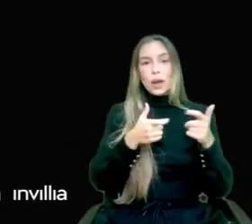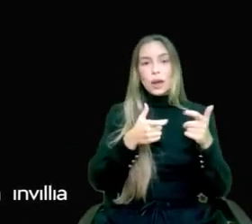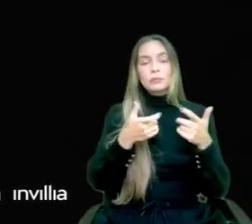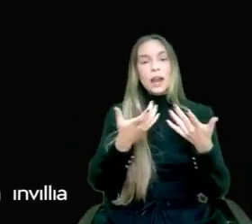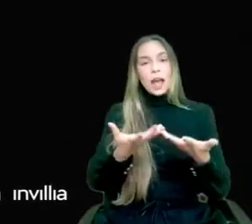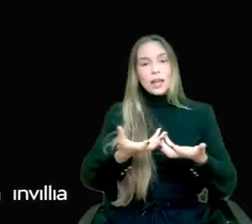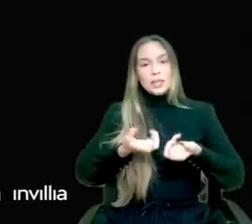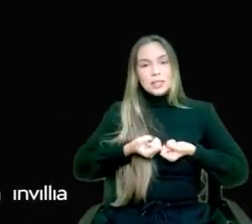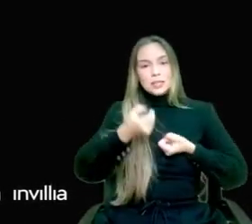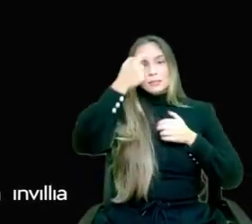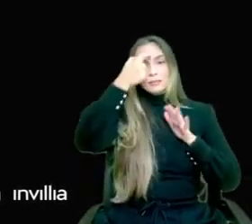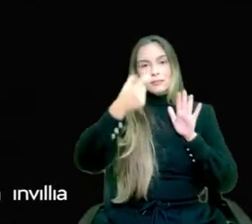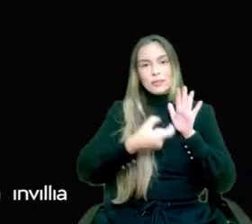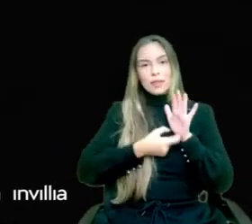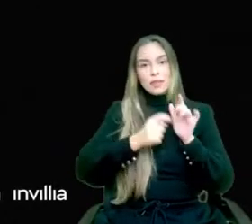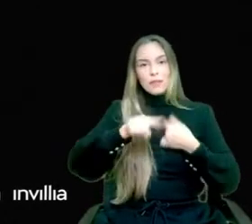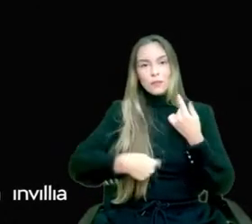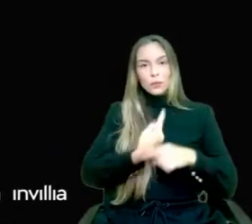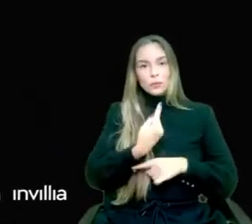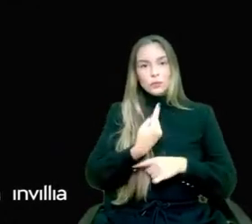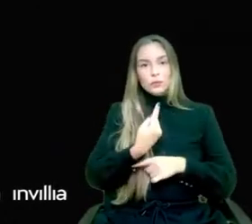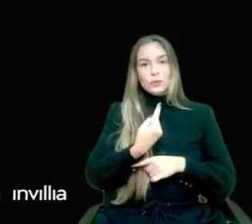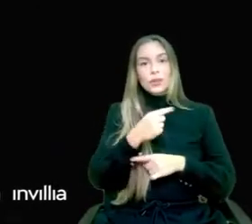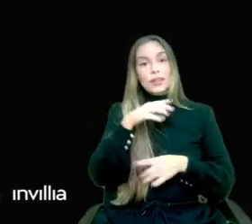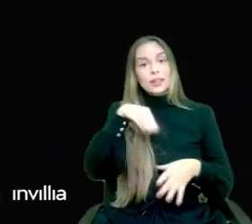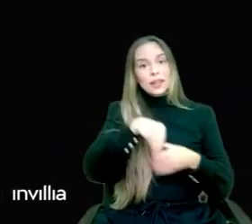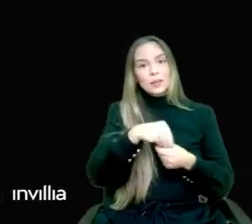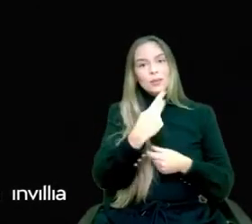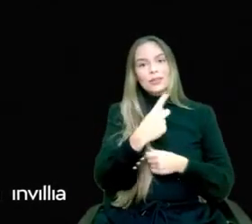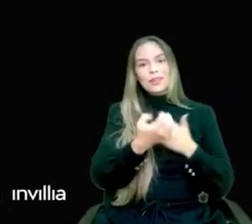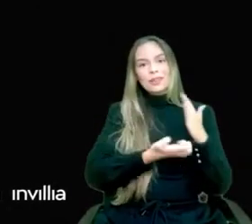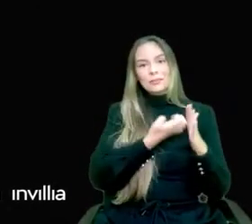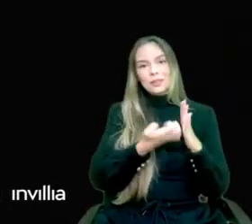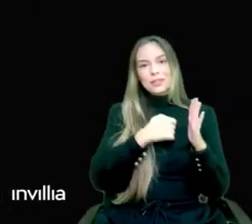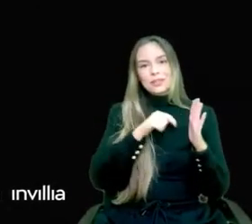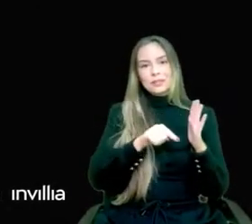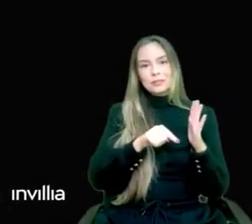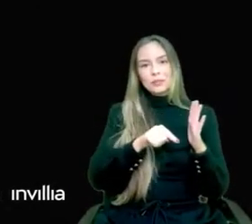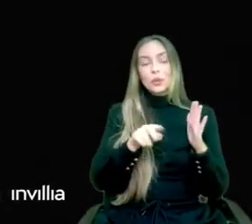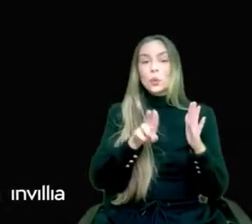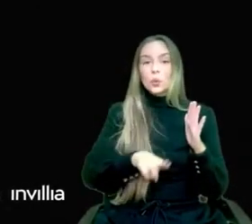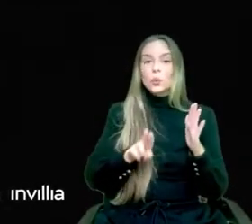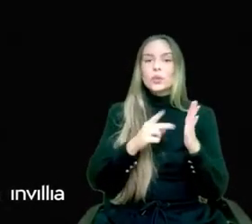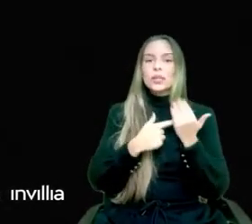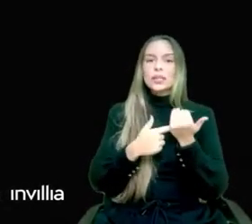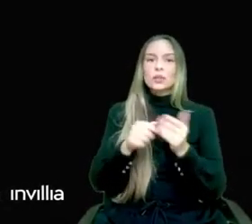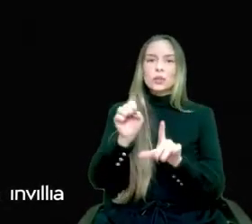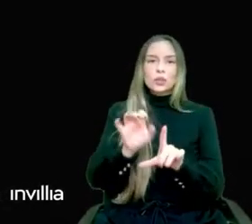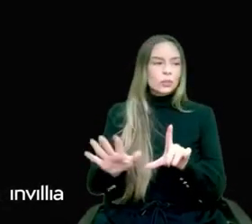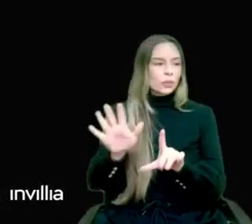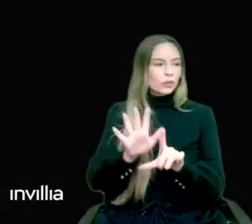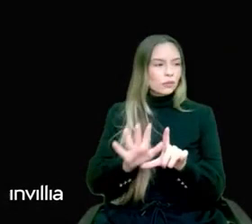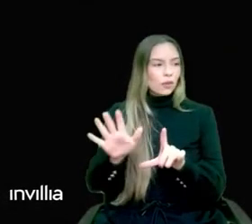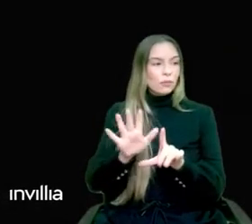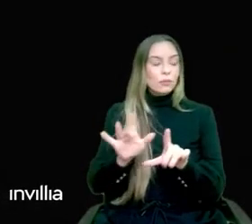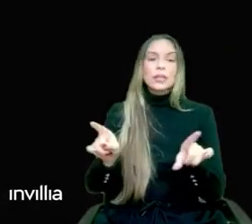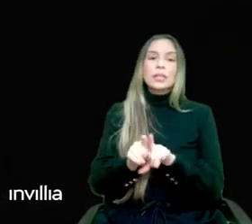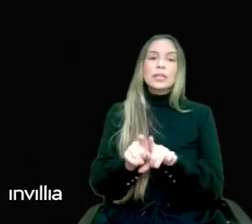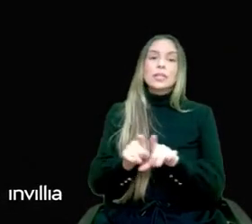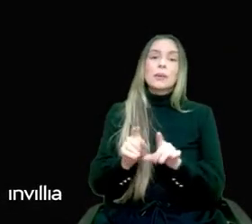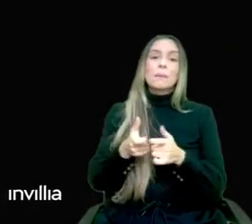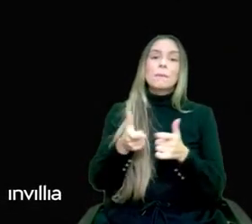within their businesses, within their technology platforms, at the most profound level.